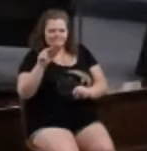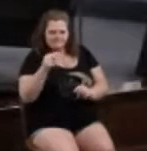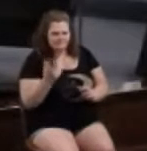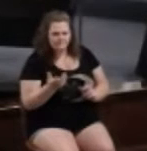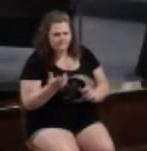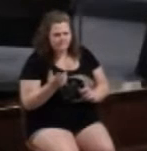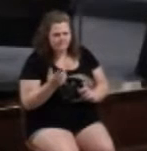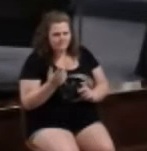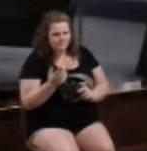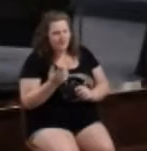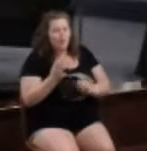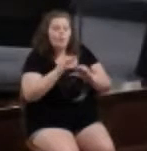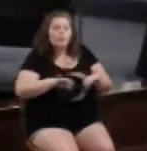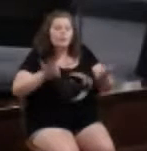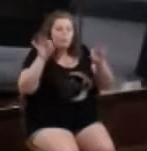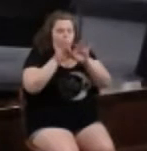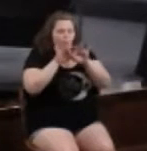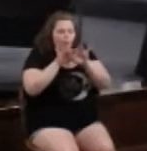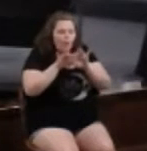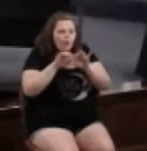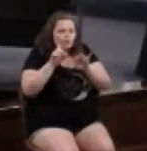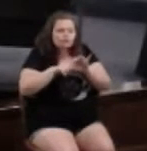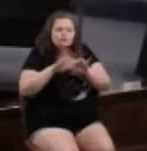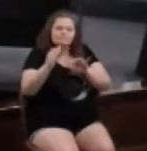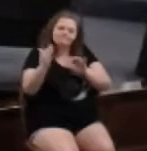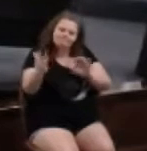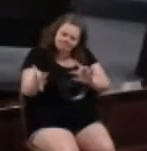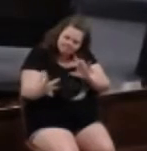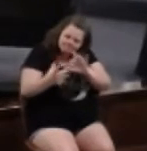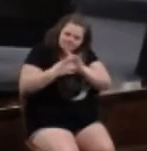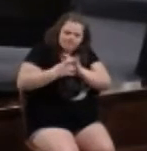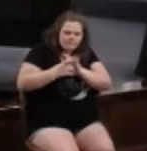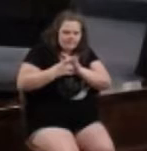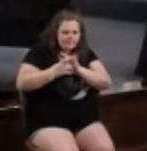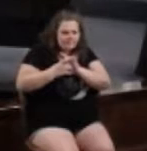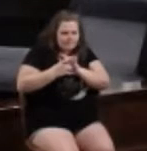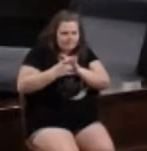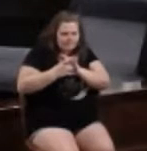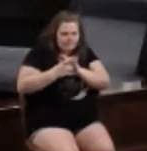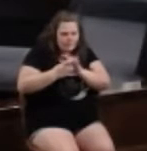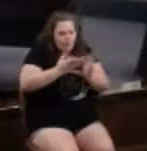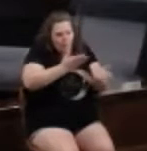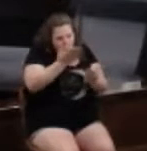It's about restoration, bringing them back. Bringing you back.